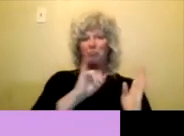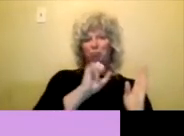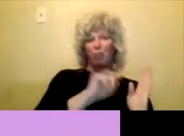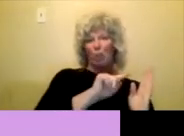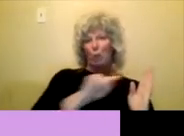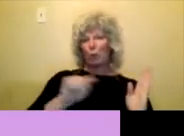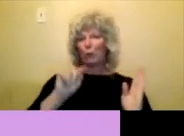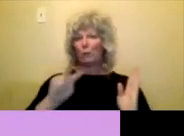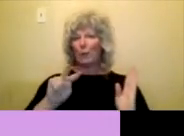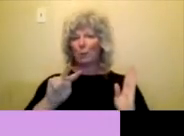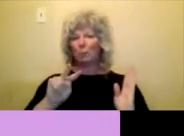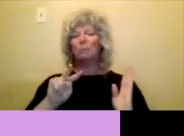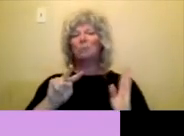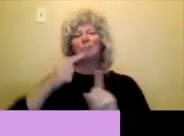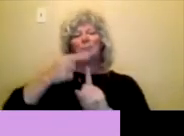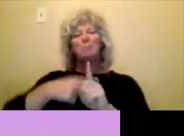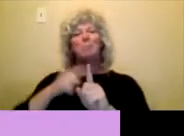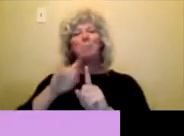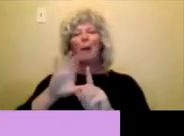December.